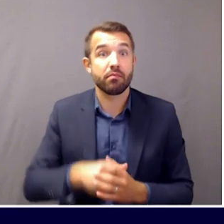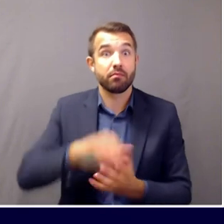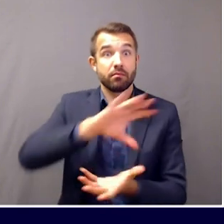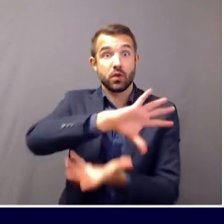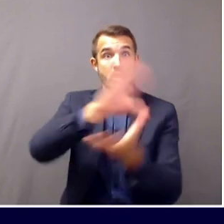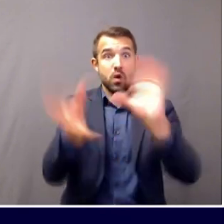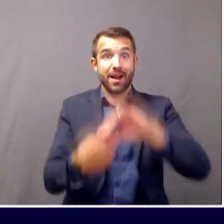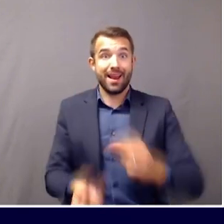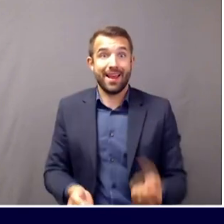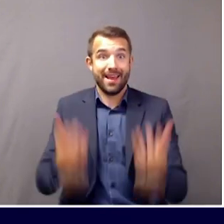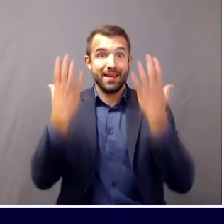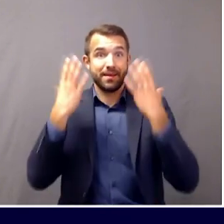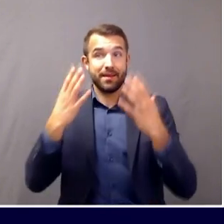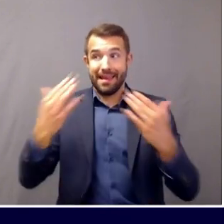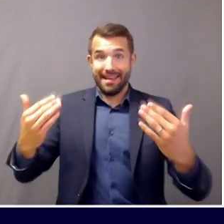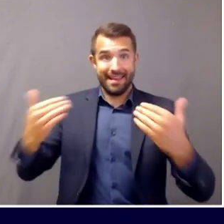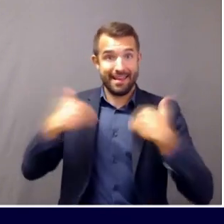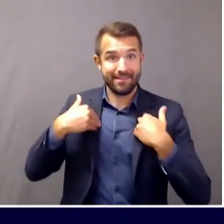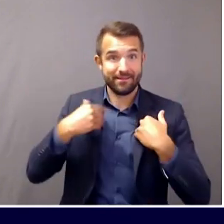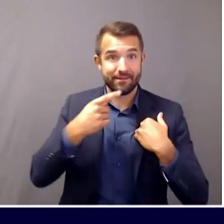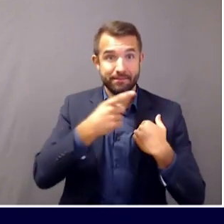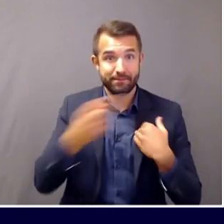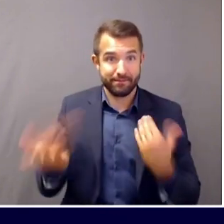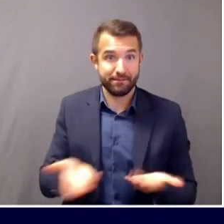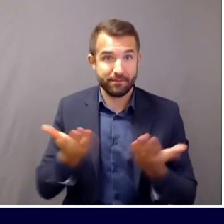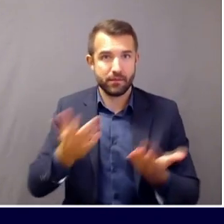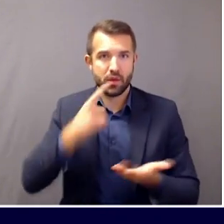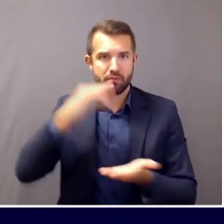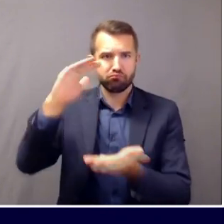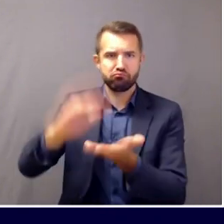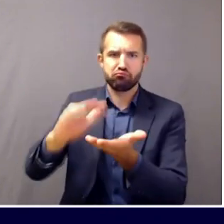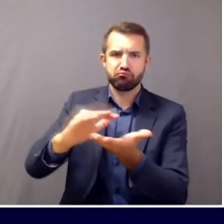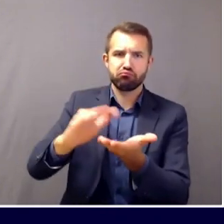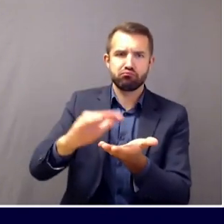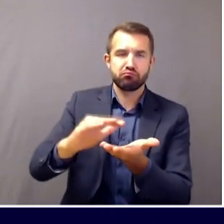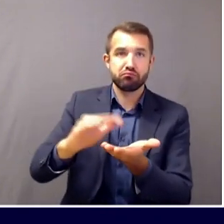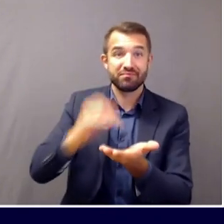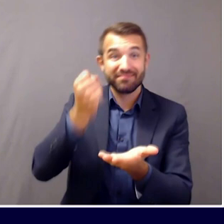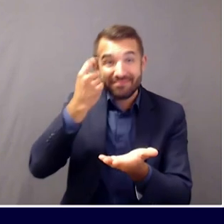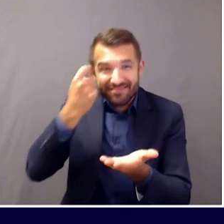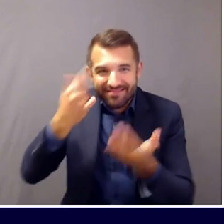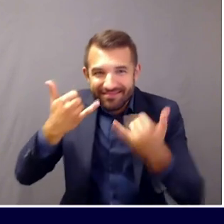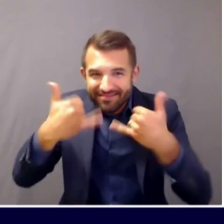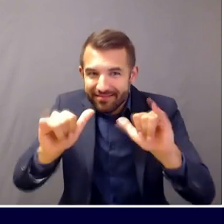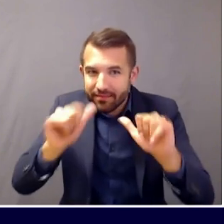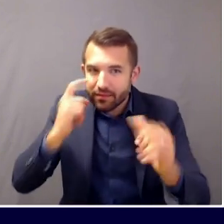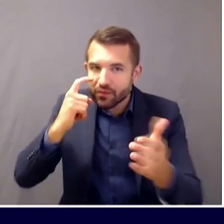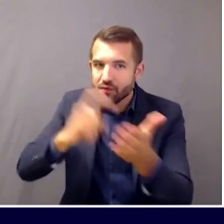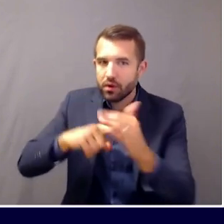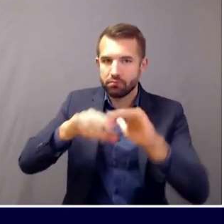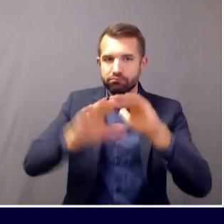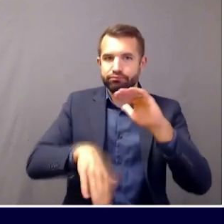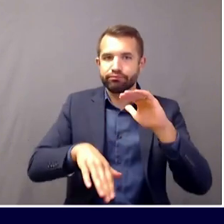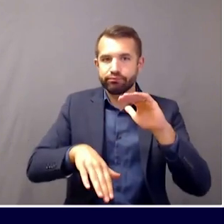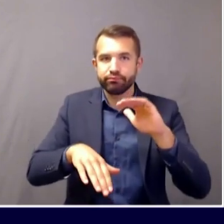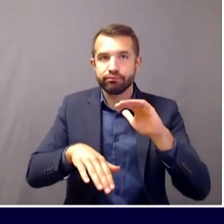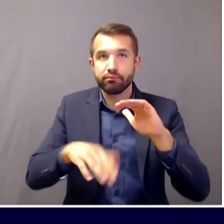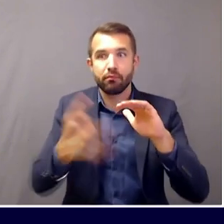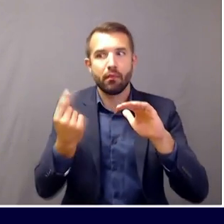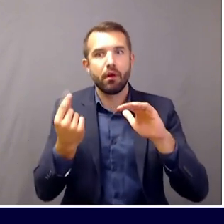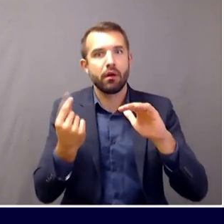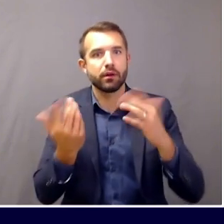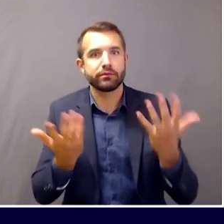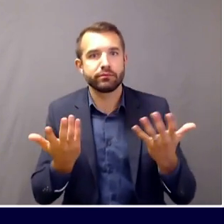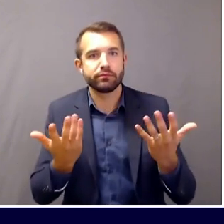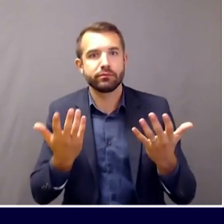disparities. We know, for example, that people of color in Maine are significantly more likely to contract COVID-19.